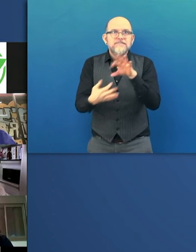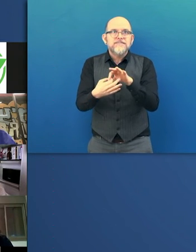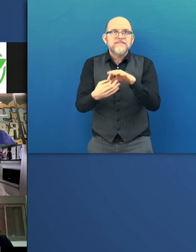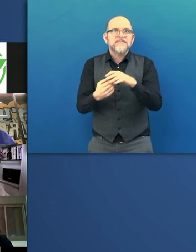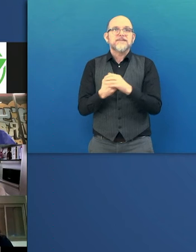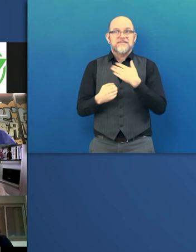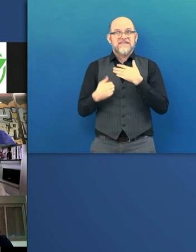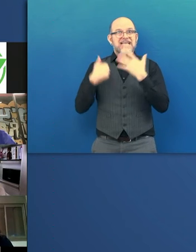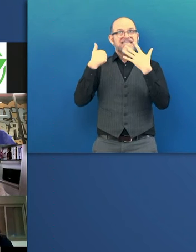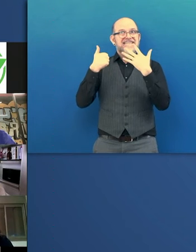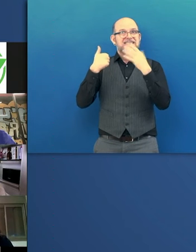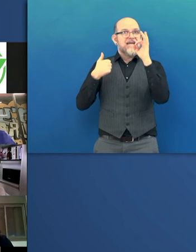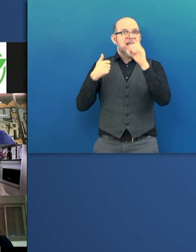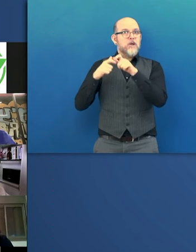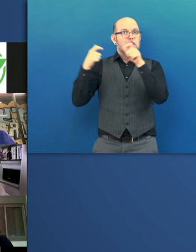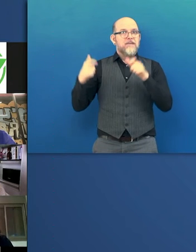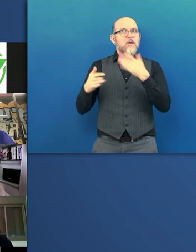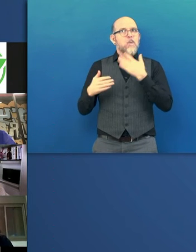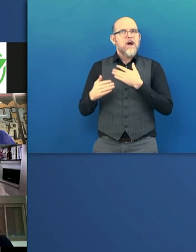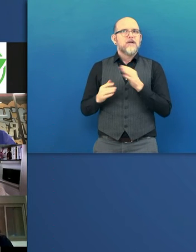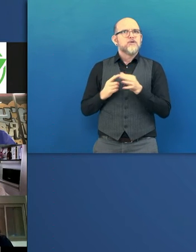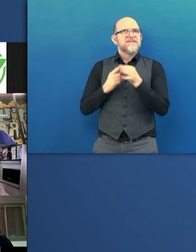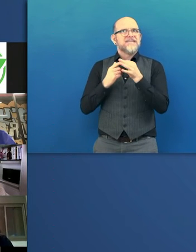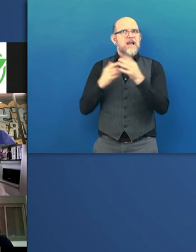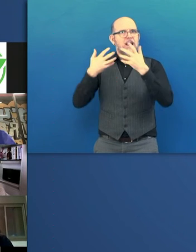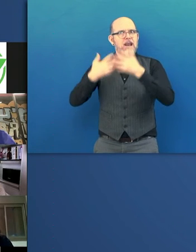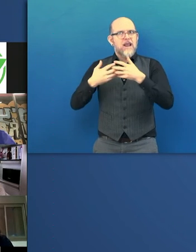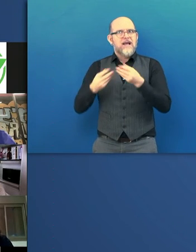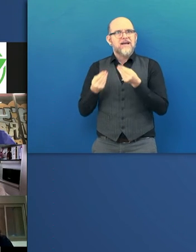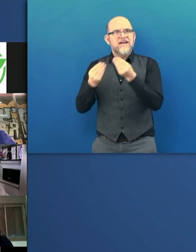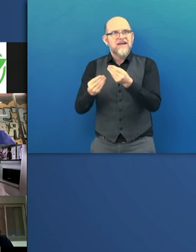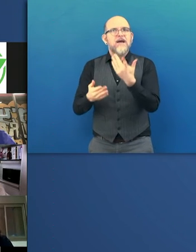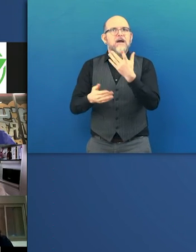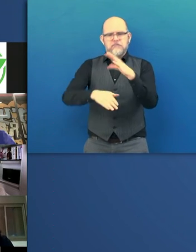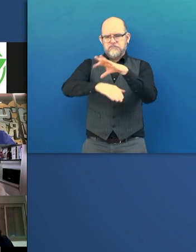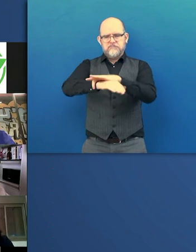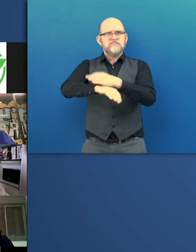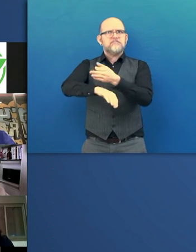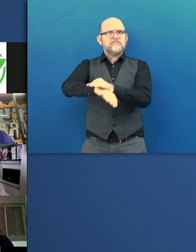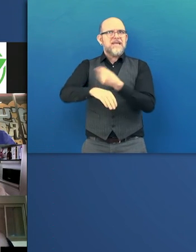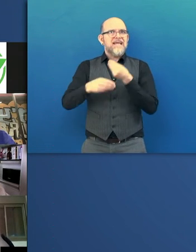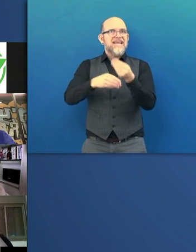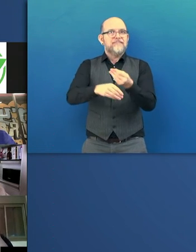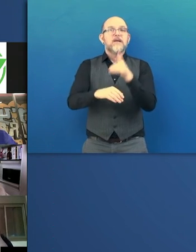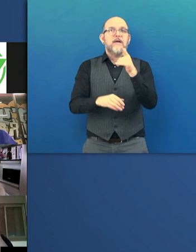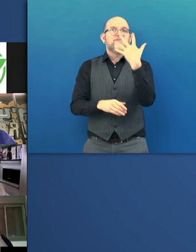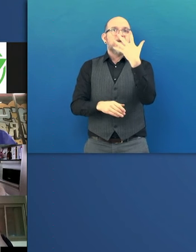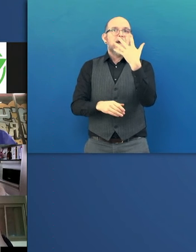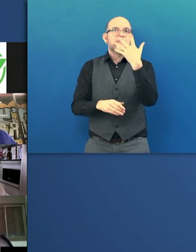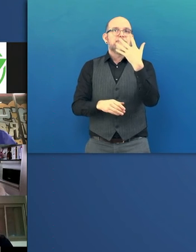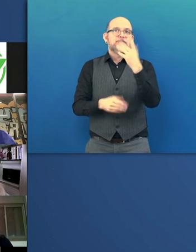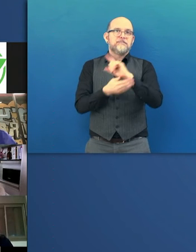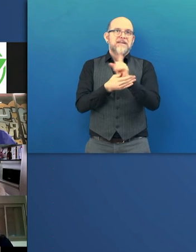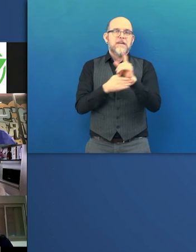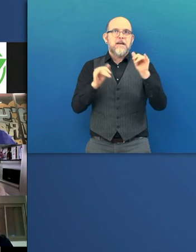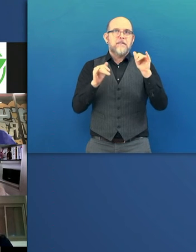This device through a five minute game, the first time you take it out of the box, analyzes your ability of motion. It's illustrated on